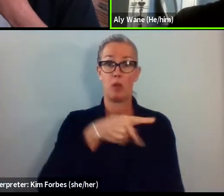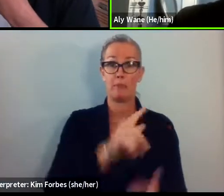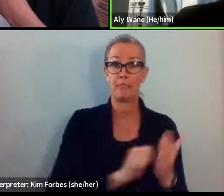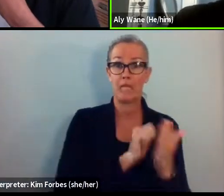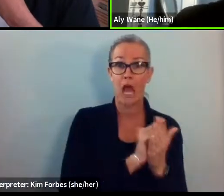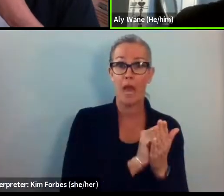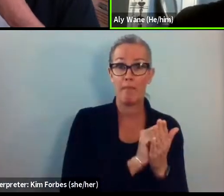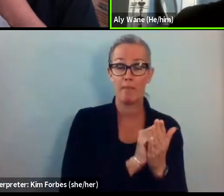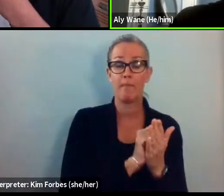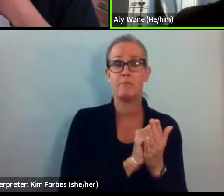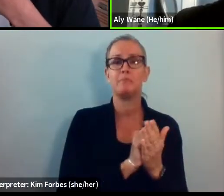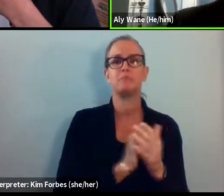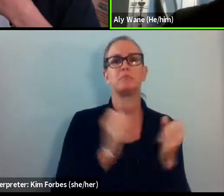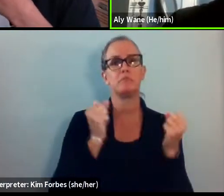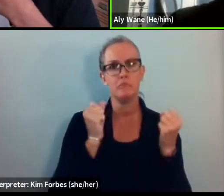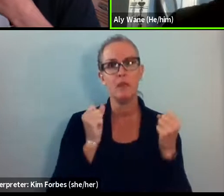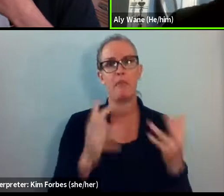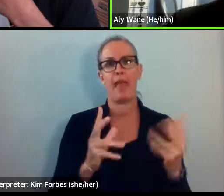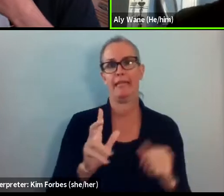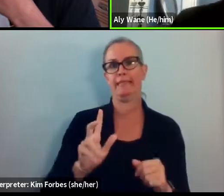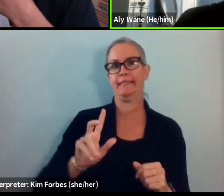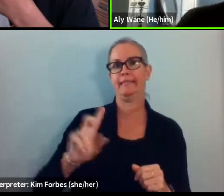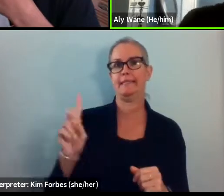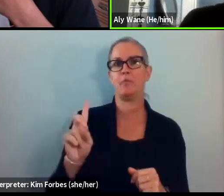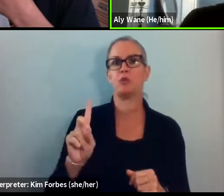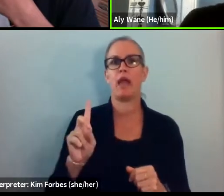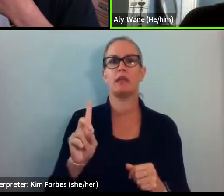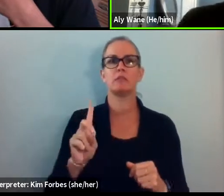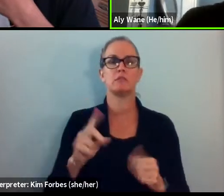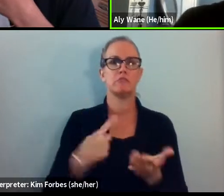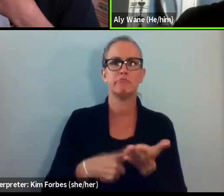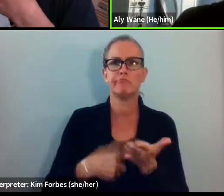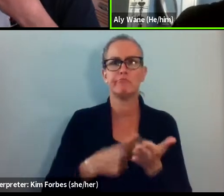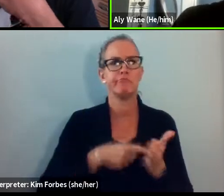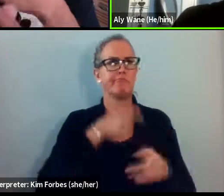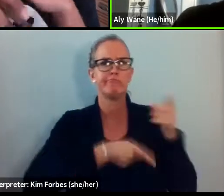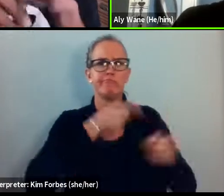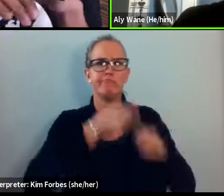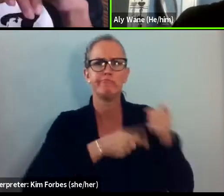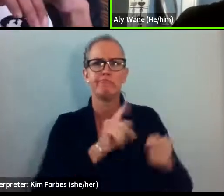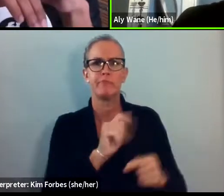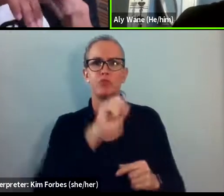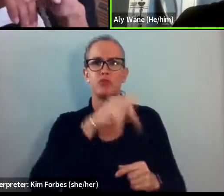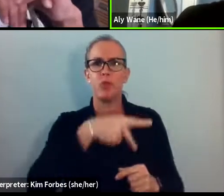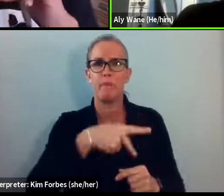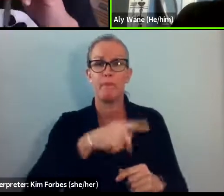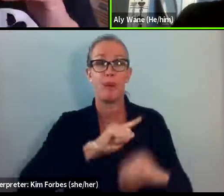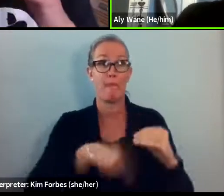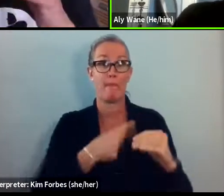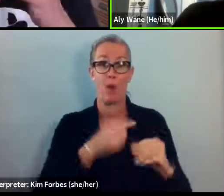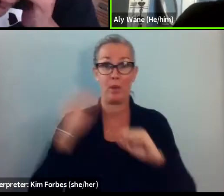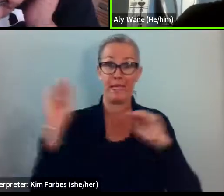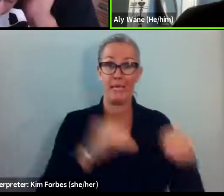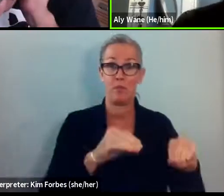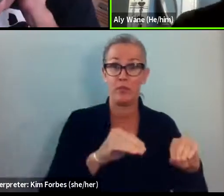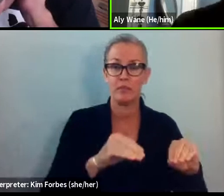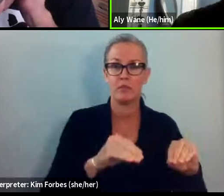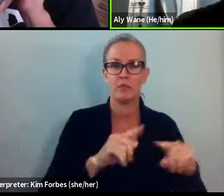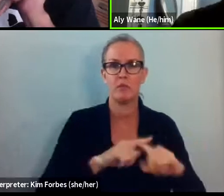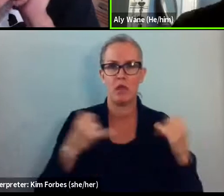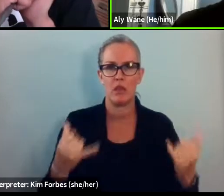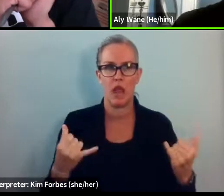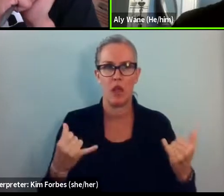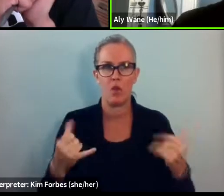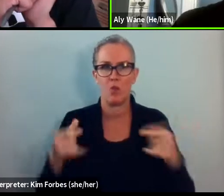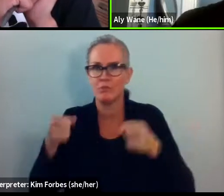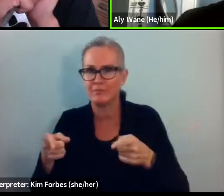were a lot of Democrats were decrying the cruelty of the Trump administration when it became when it came to immigrants. But then you fast forward